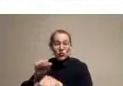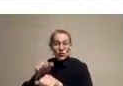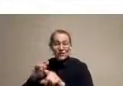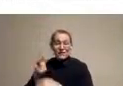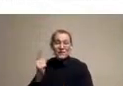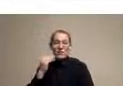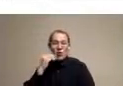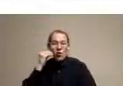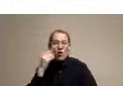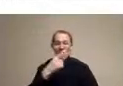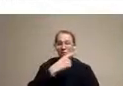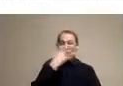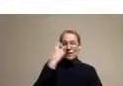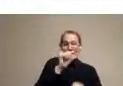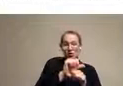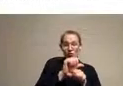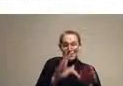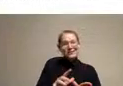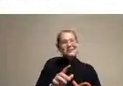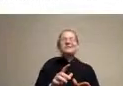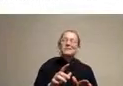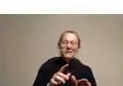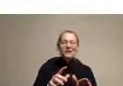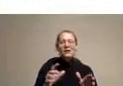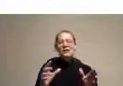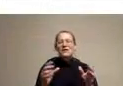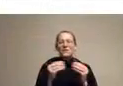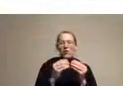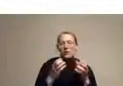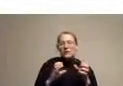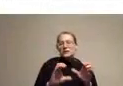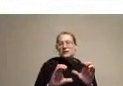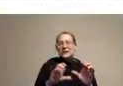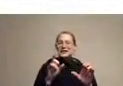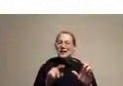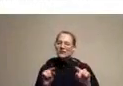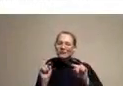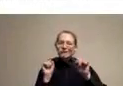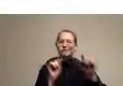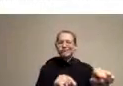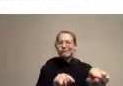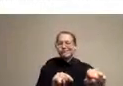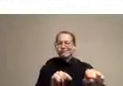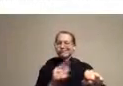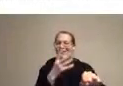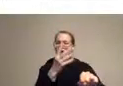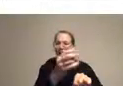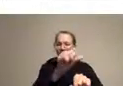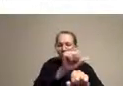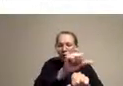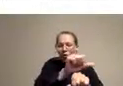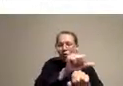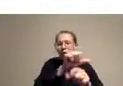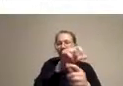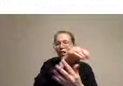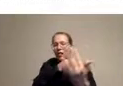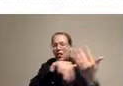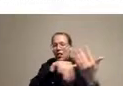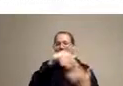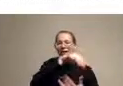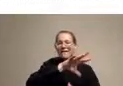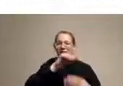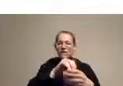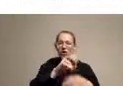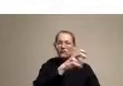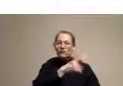much more likely to be frontline workers, much more likely to be in public transit and grocery and trucking. And these are occupations that were more exposed to